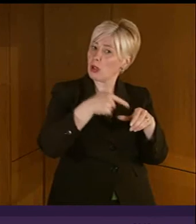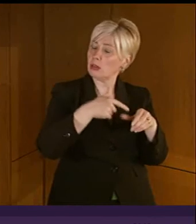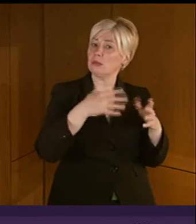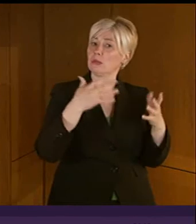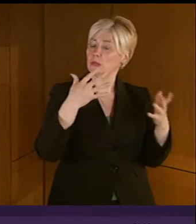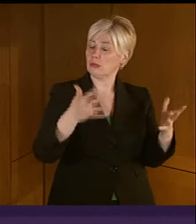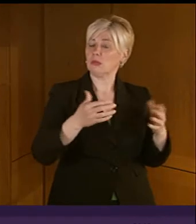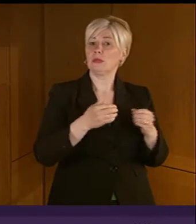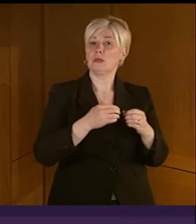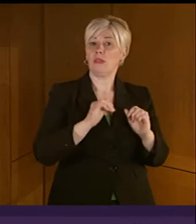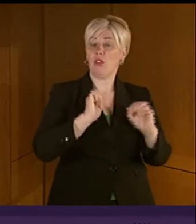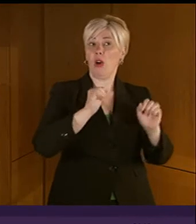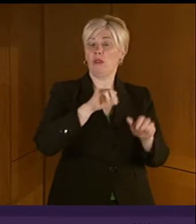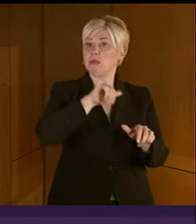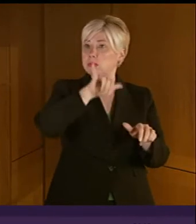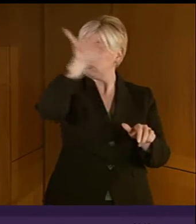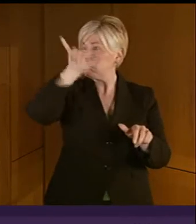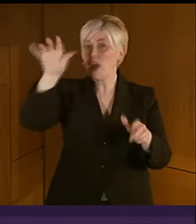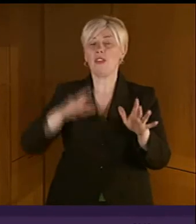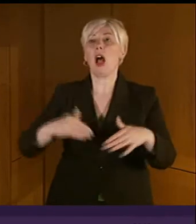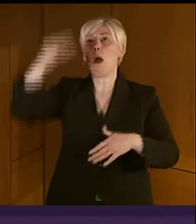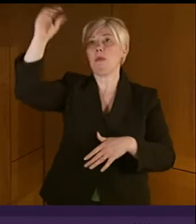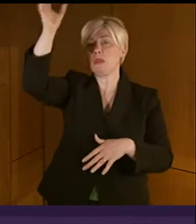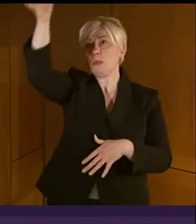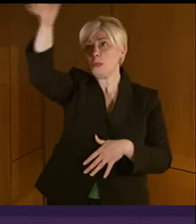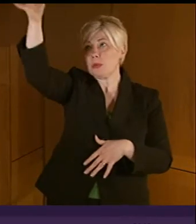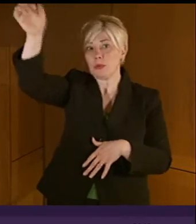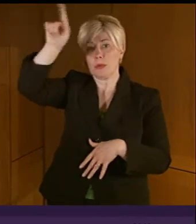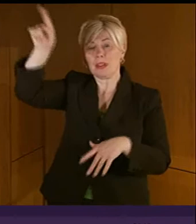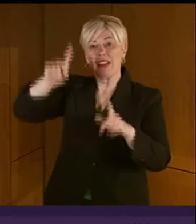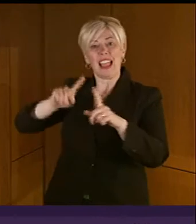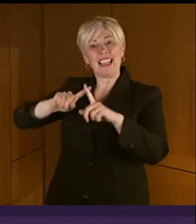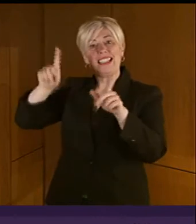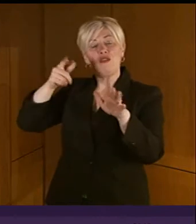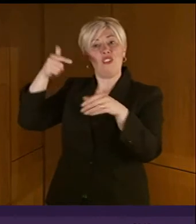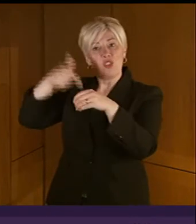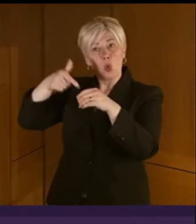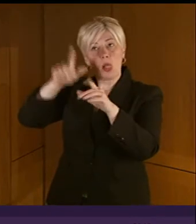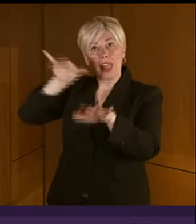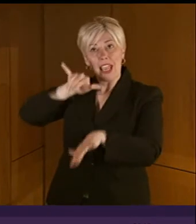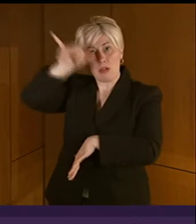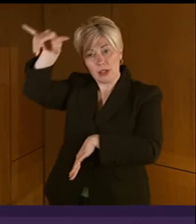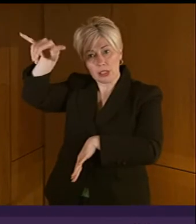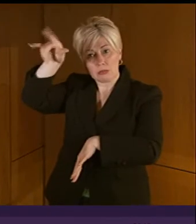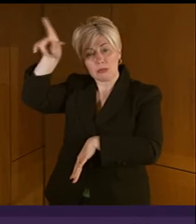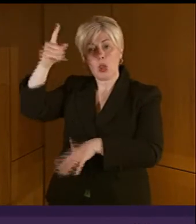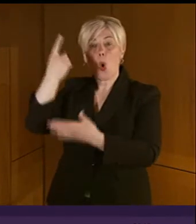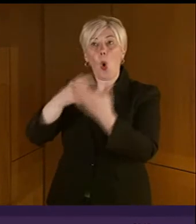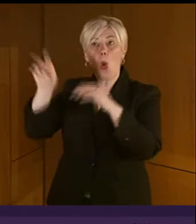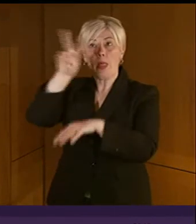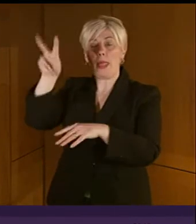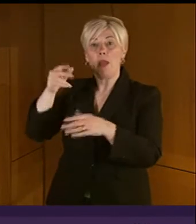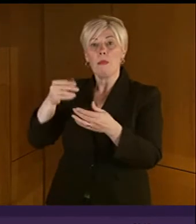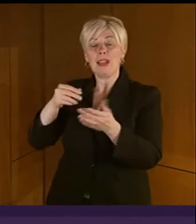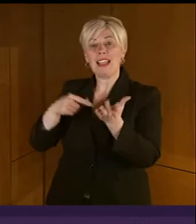air services in Scotland. Only Orkney and Shetland use similar fuel. And only they pay duty on that